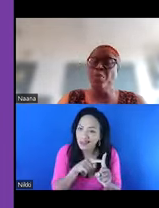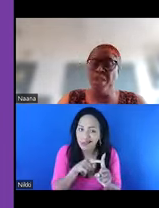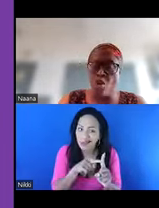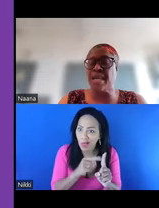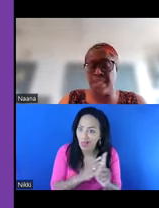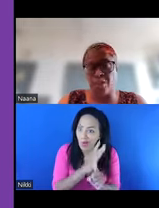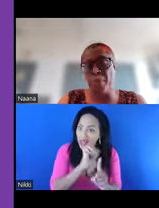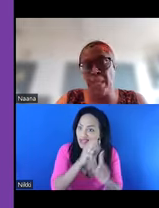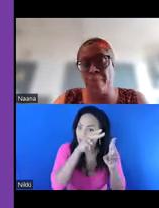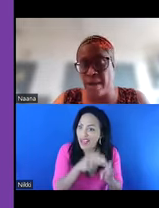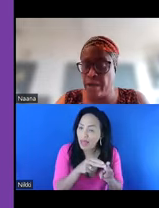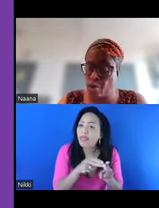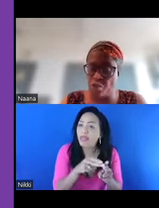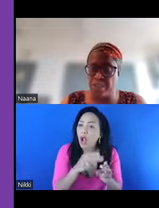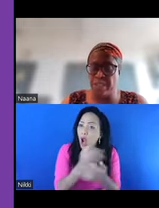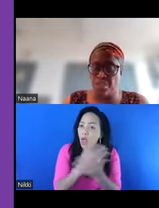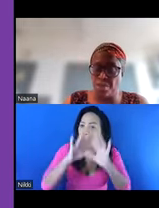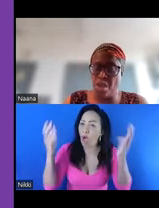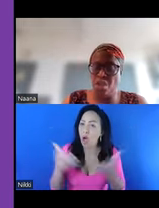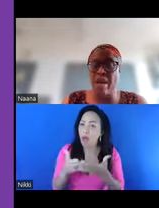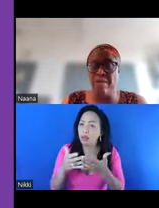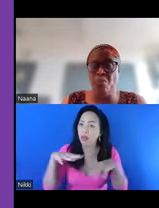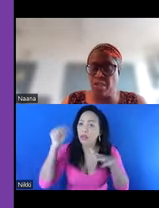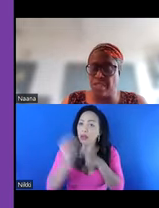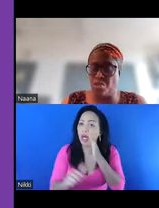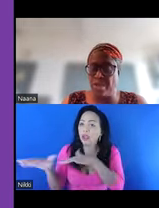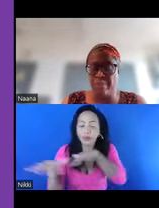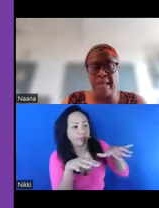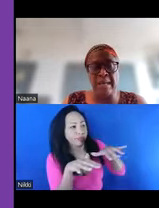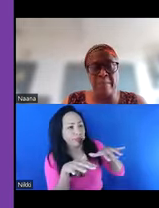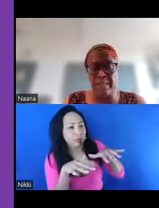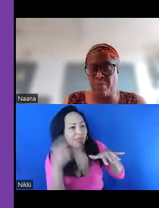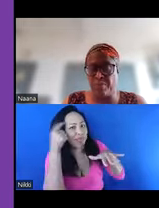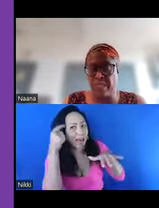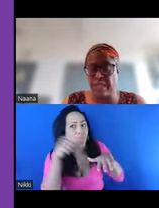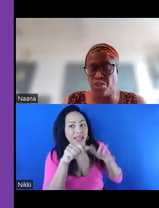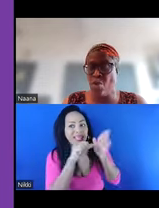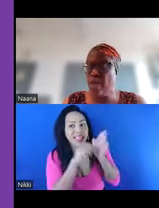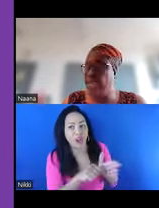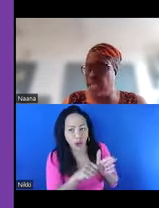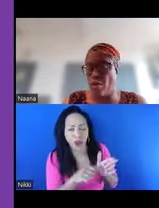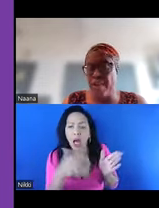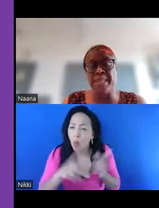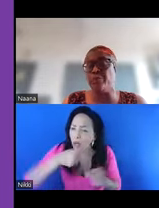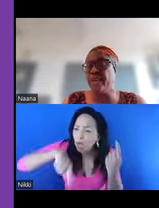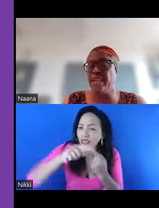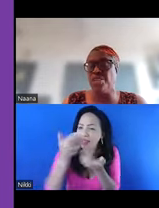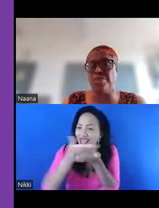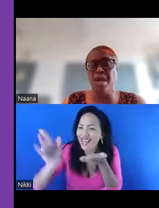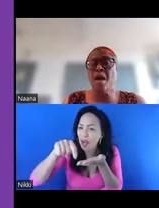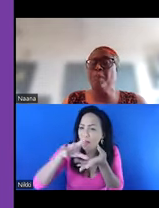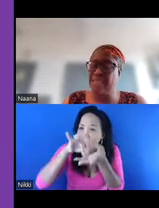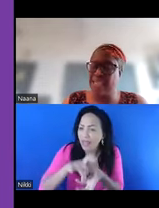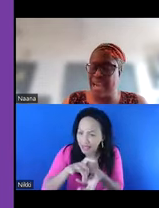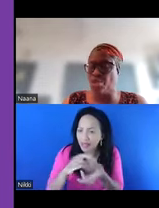and we all started to piggyback a lot on these issues. So I really want us to really be clear about some of these things. So yes, we've heard there's been a